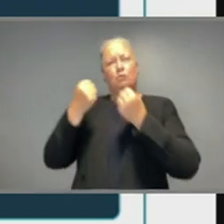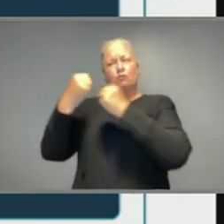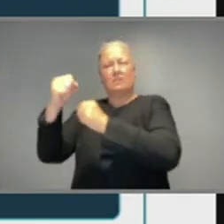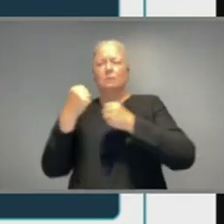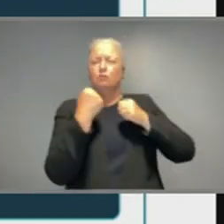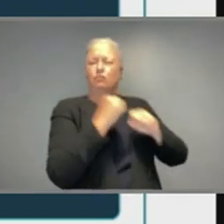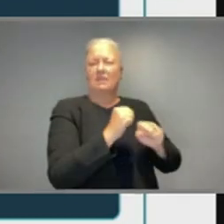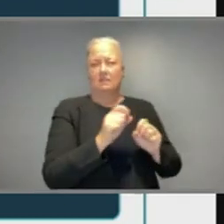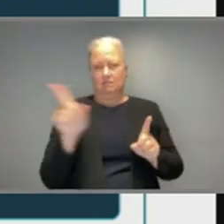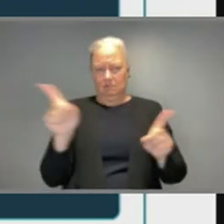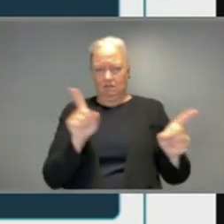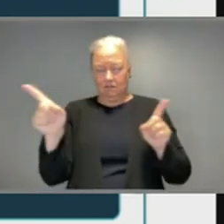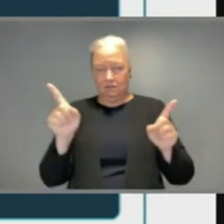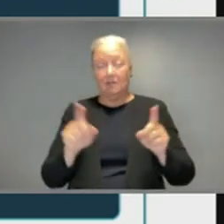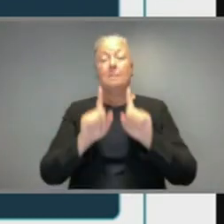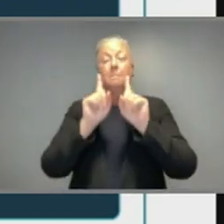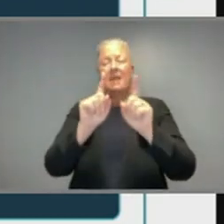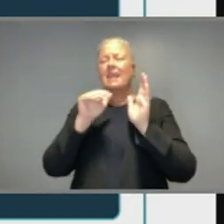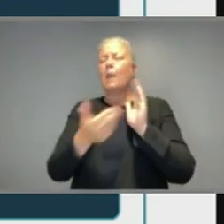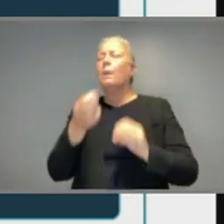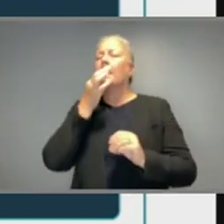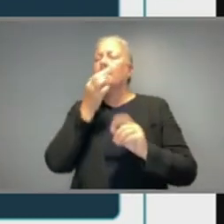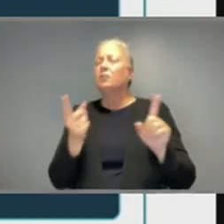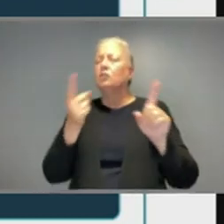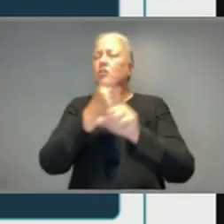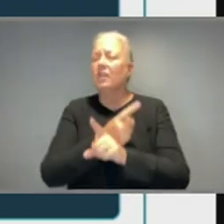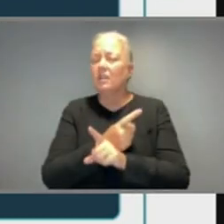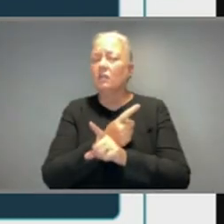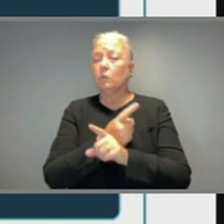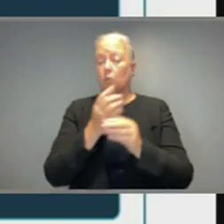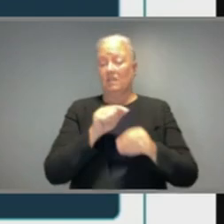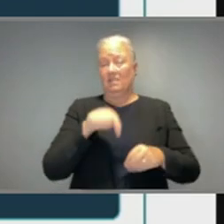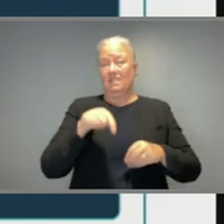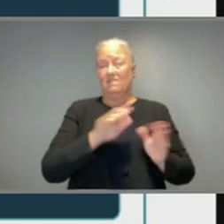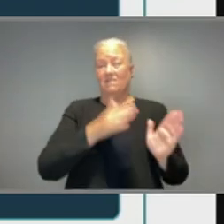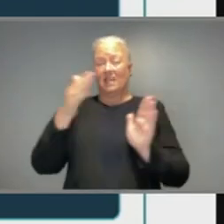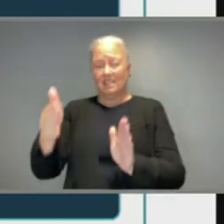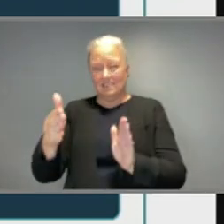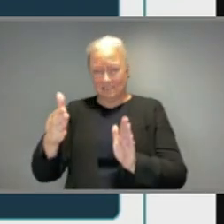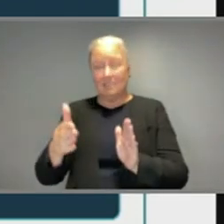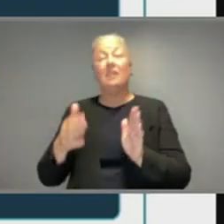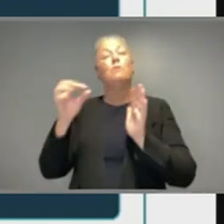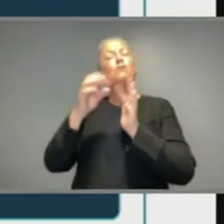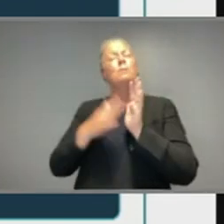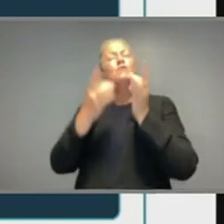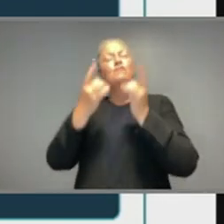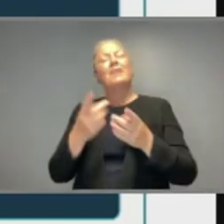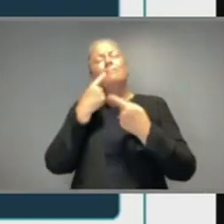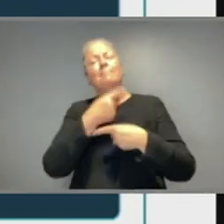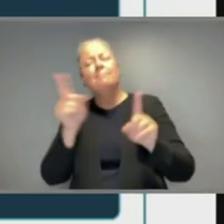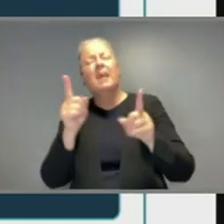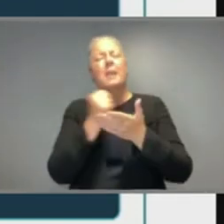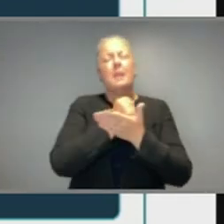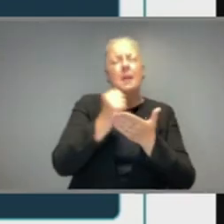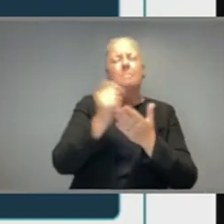What we're proposing now is a shift in strategy at this phase of the program, having got to where we have and the Prime Minister's outlined those figures in order to